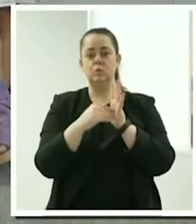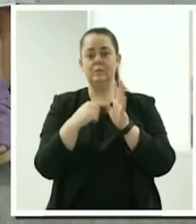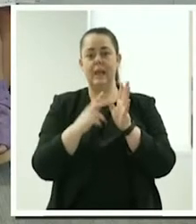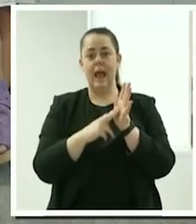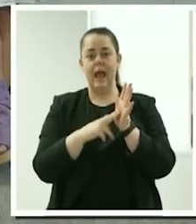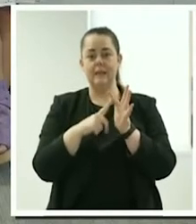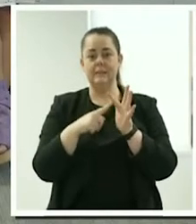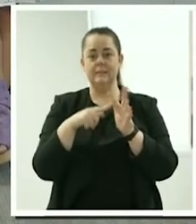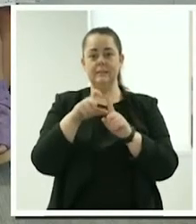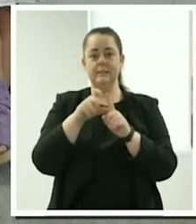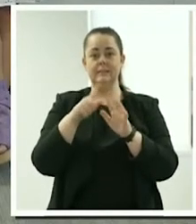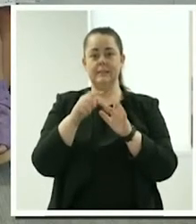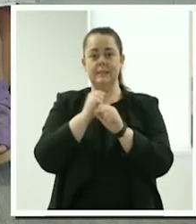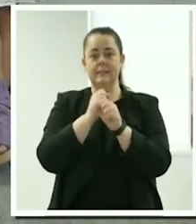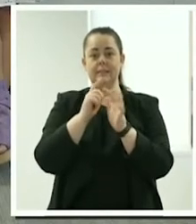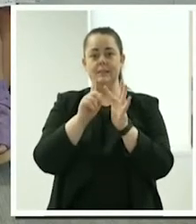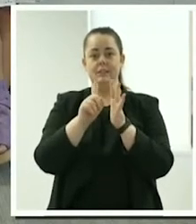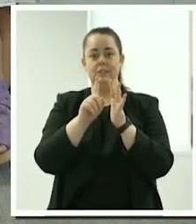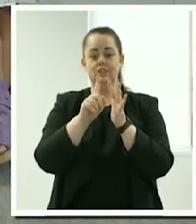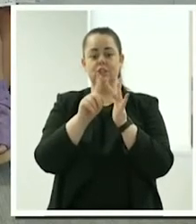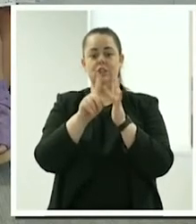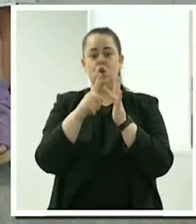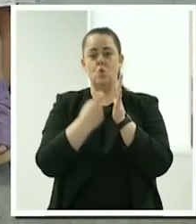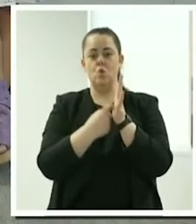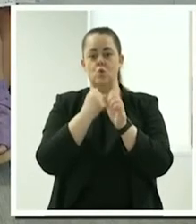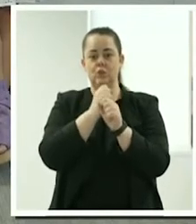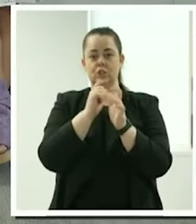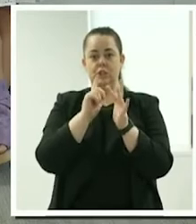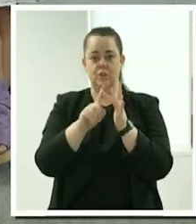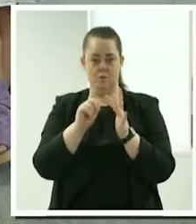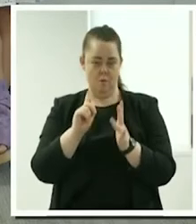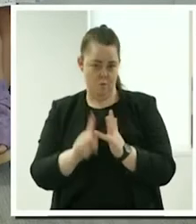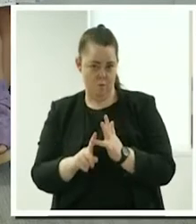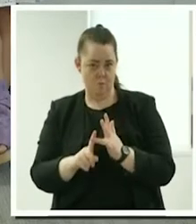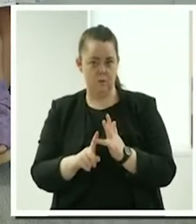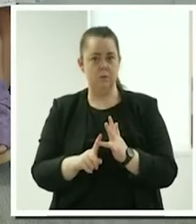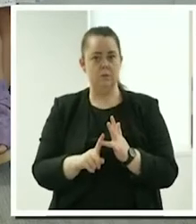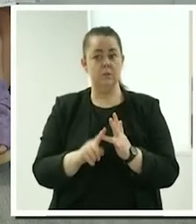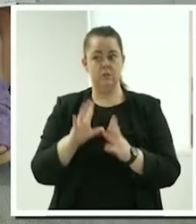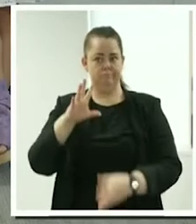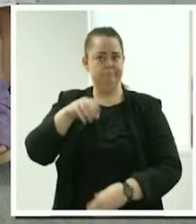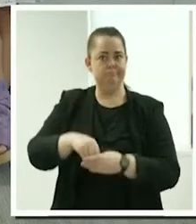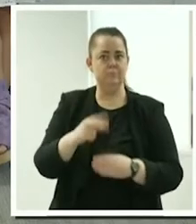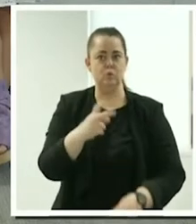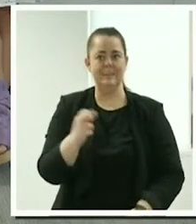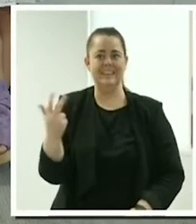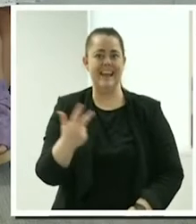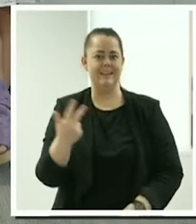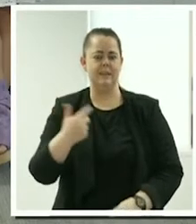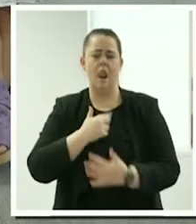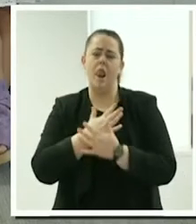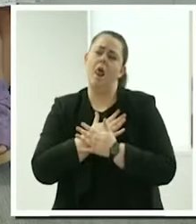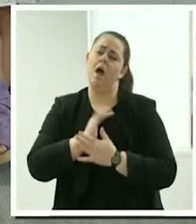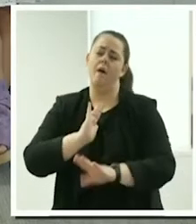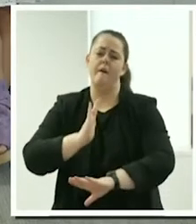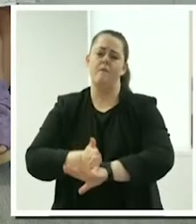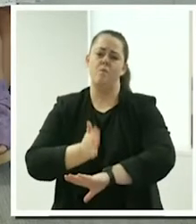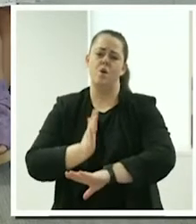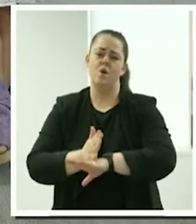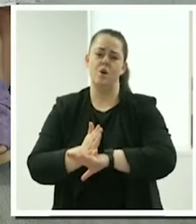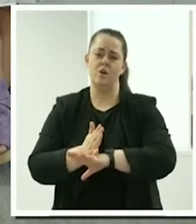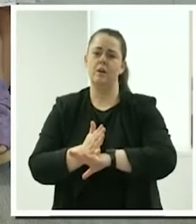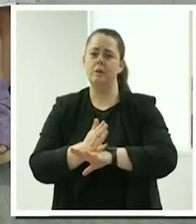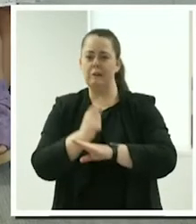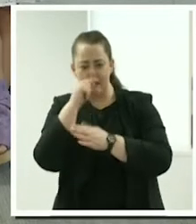been on the platform since January 2018. Suzanne loves her work and has been able to make a difference in the